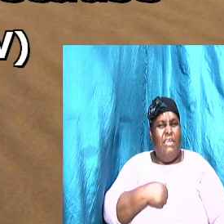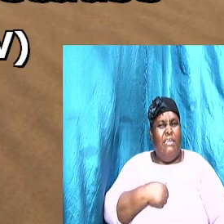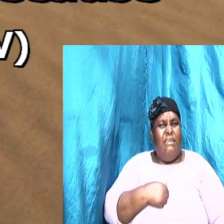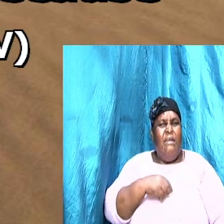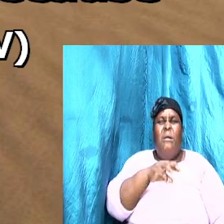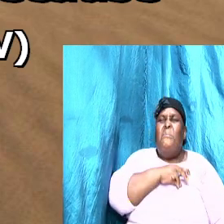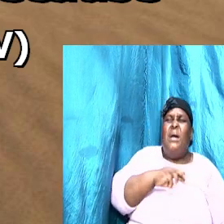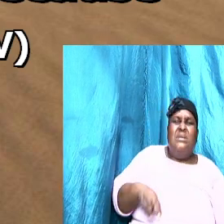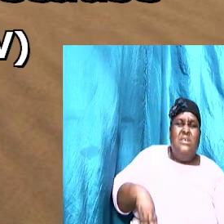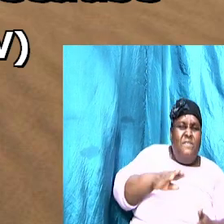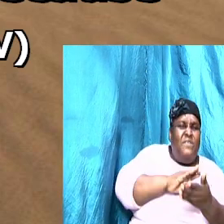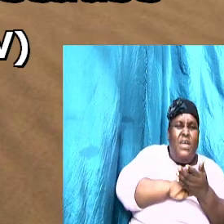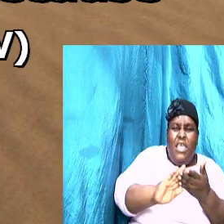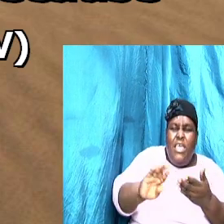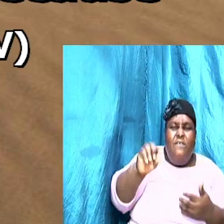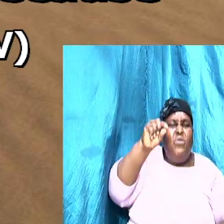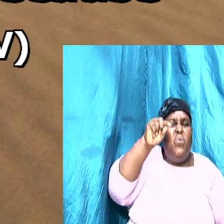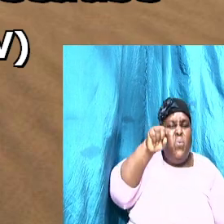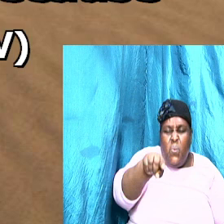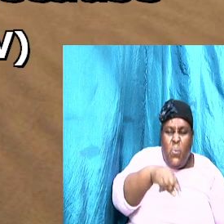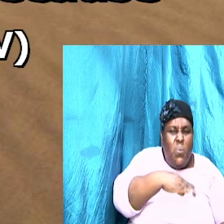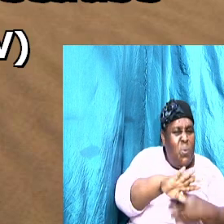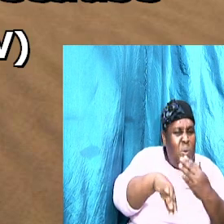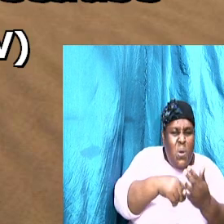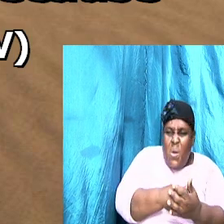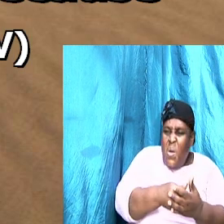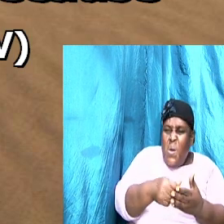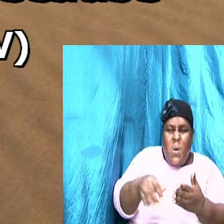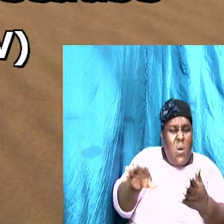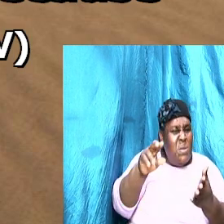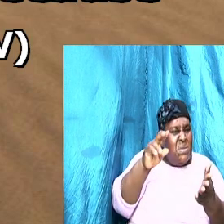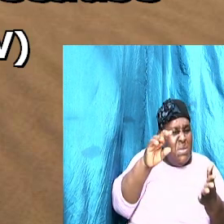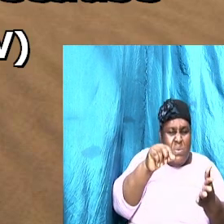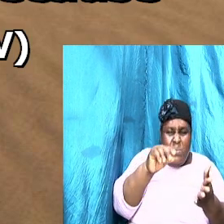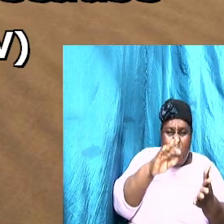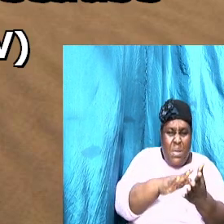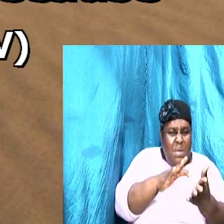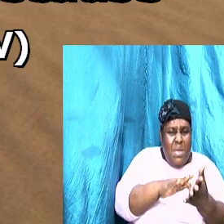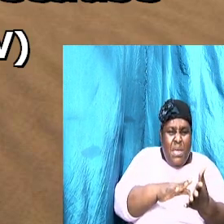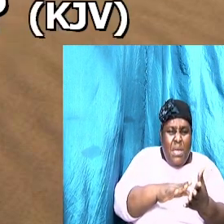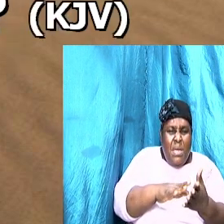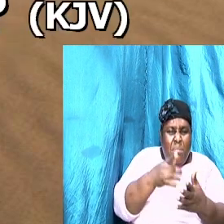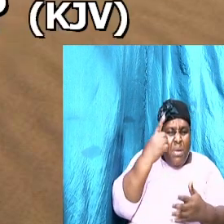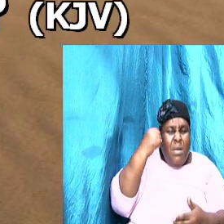all that debt because thou desirest me.